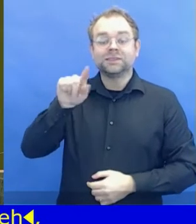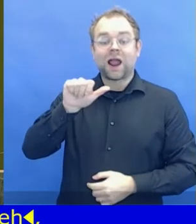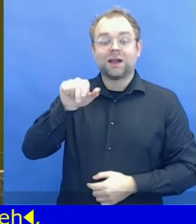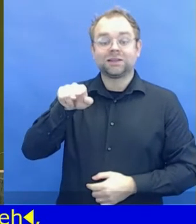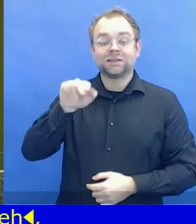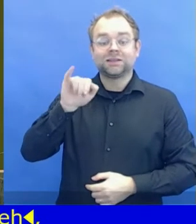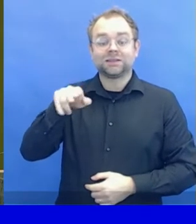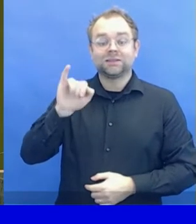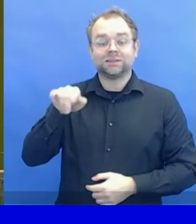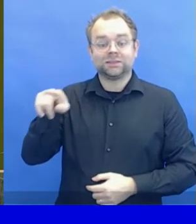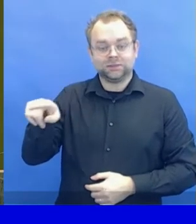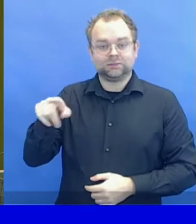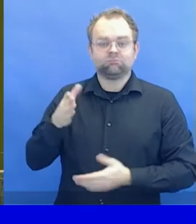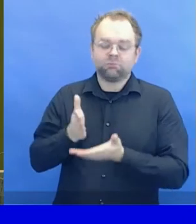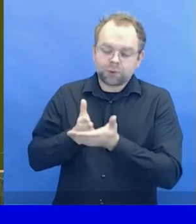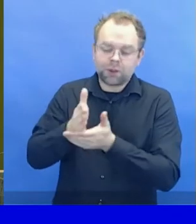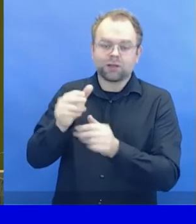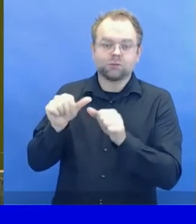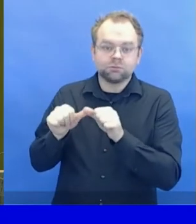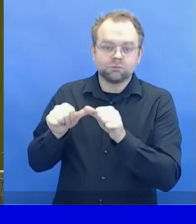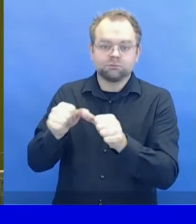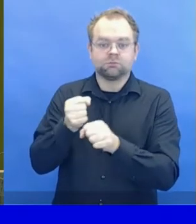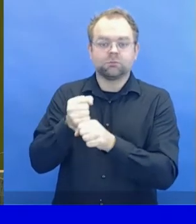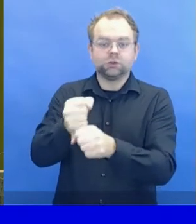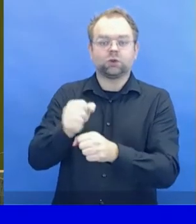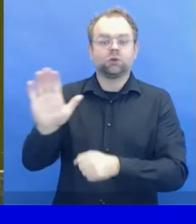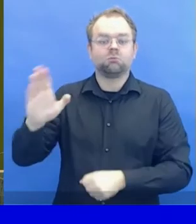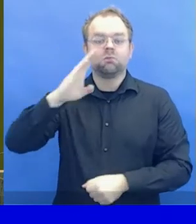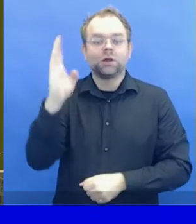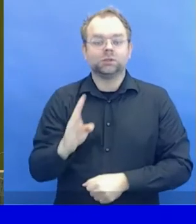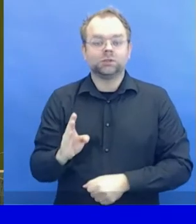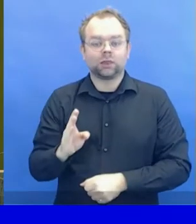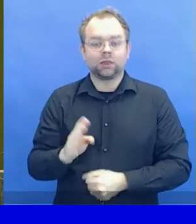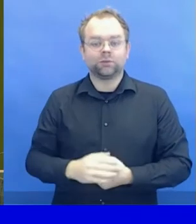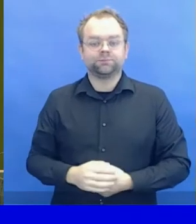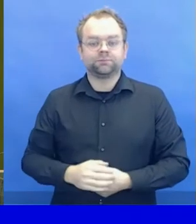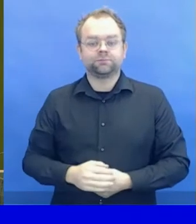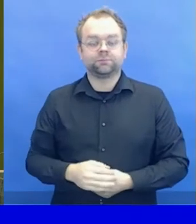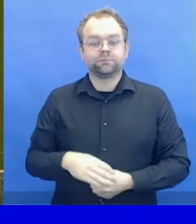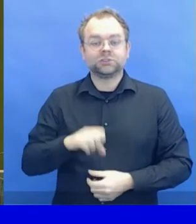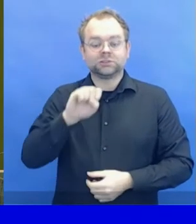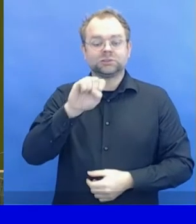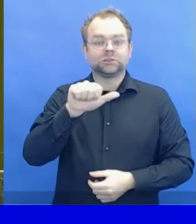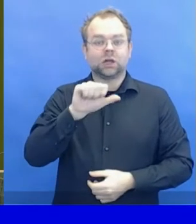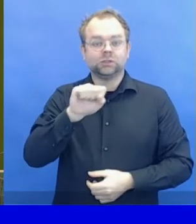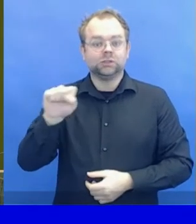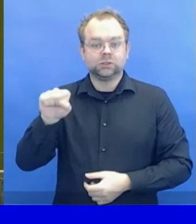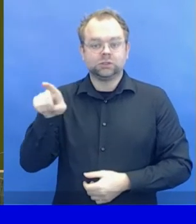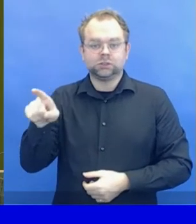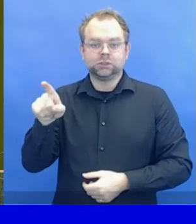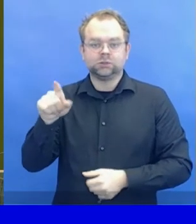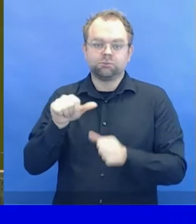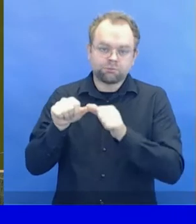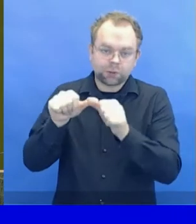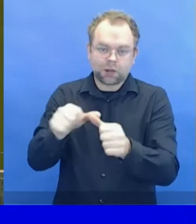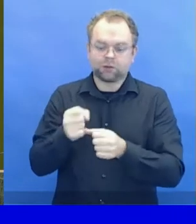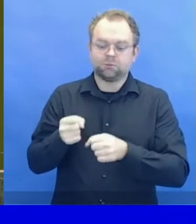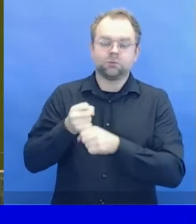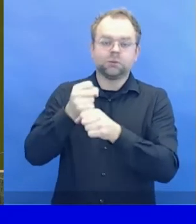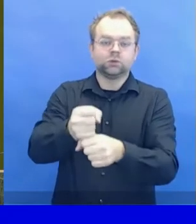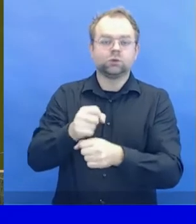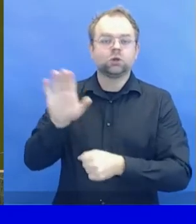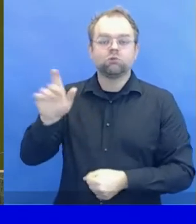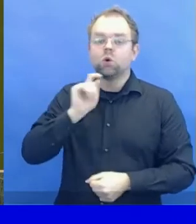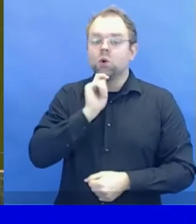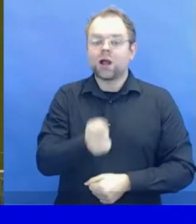of Hungary, and Ms. Dinushi Sonali Rupatunga from the Permanent Mission of